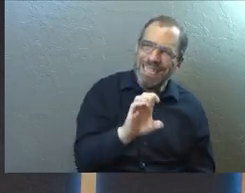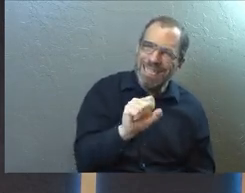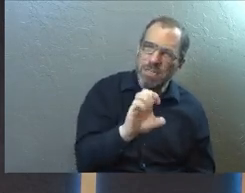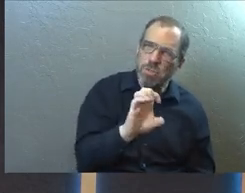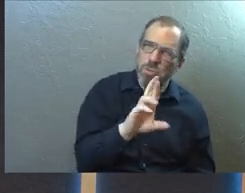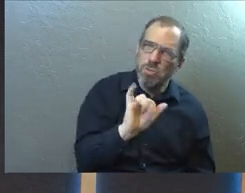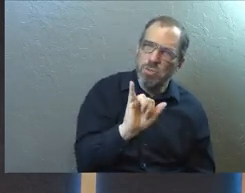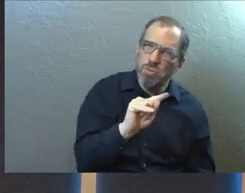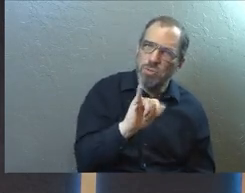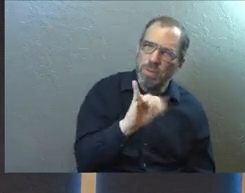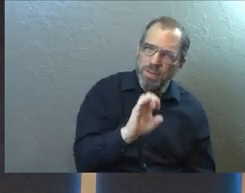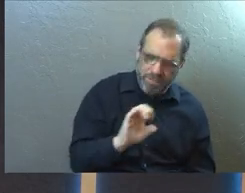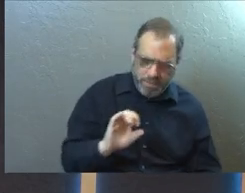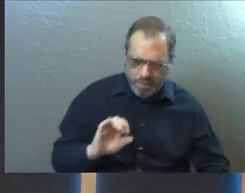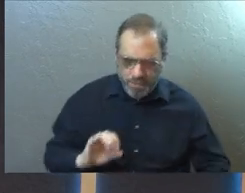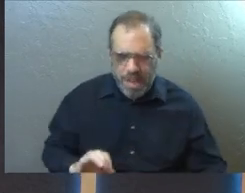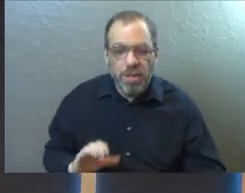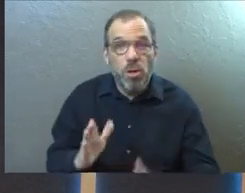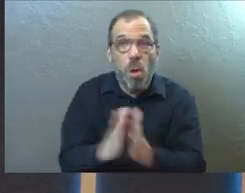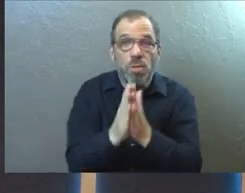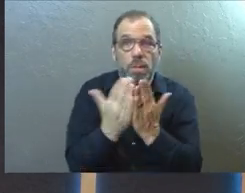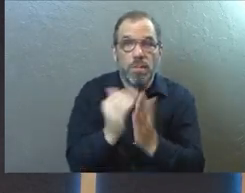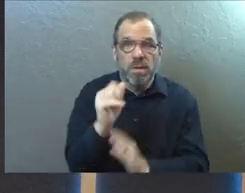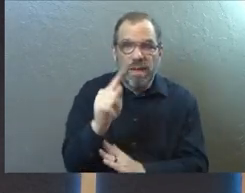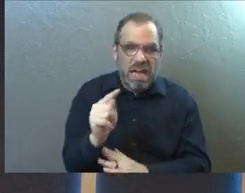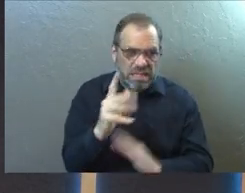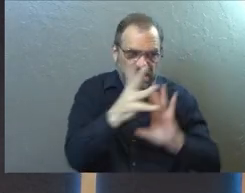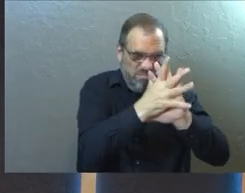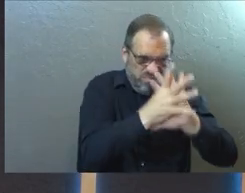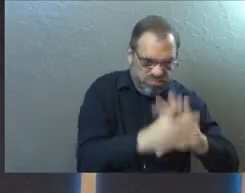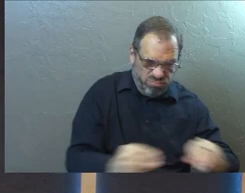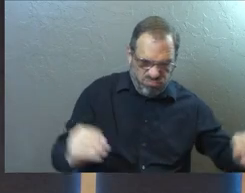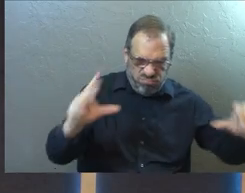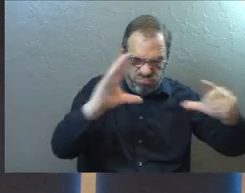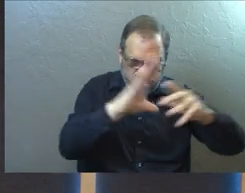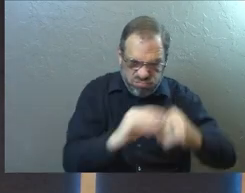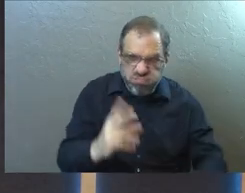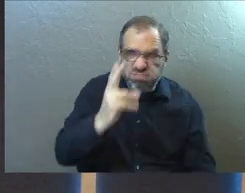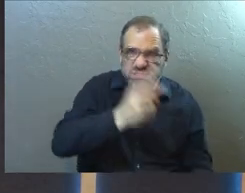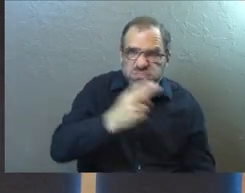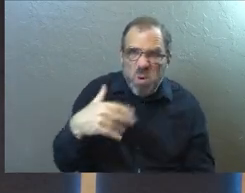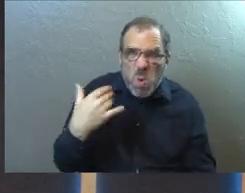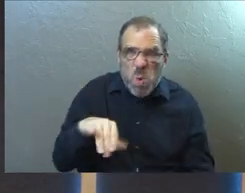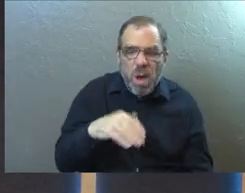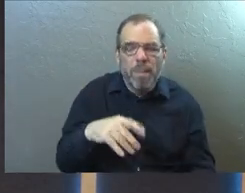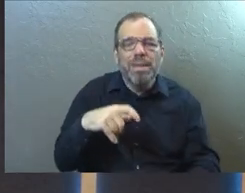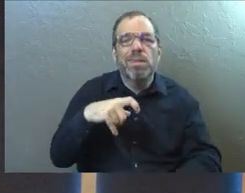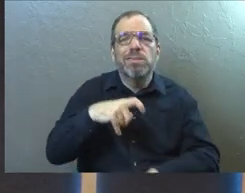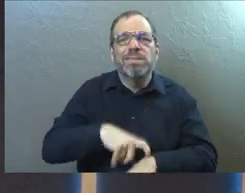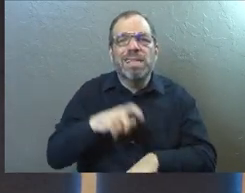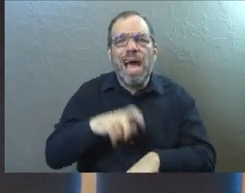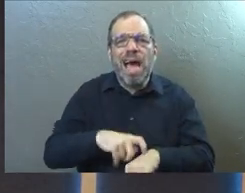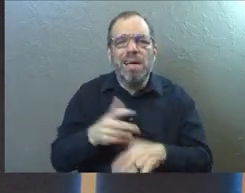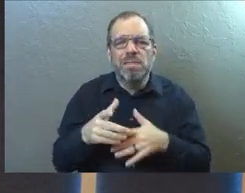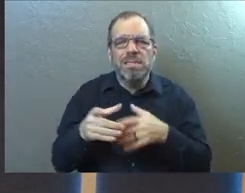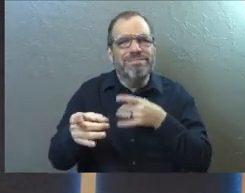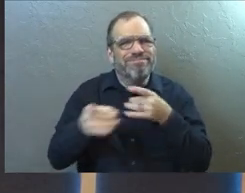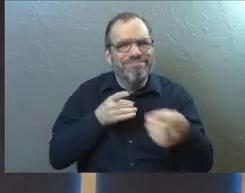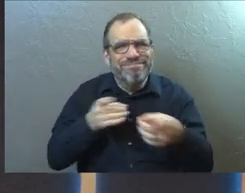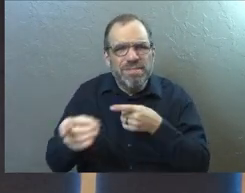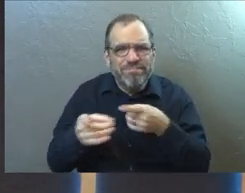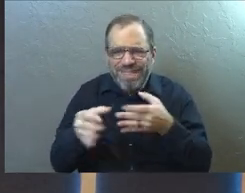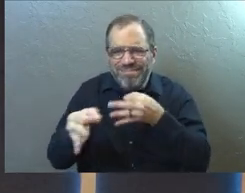particularly when you have a big book like Acts that's telling this massive historical story, that there are moments where it's descriptive. It's